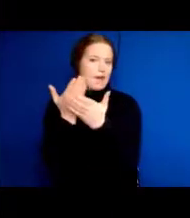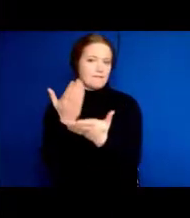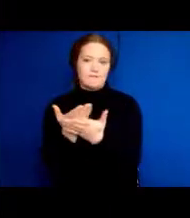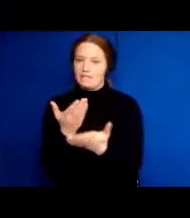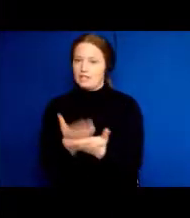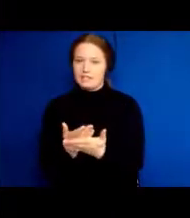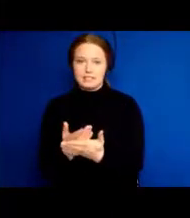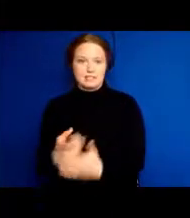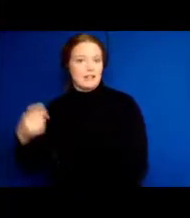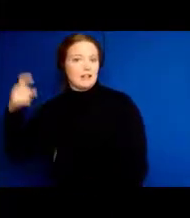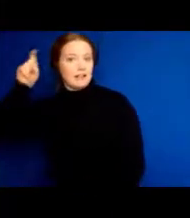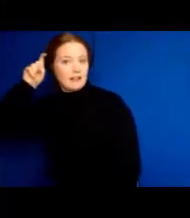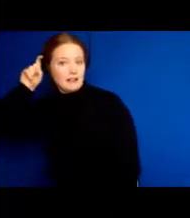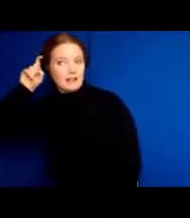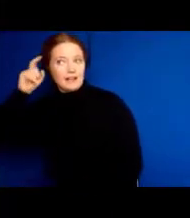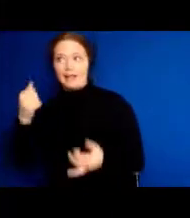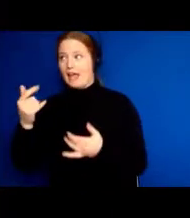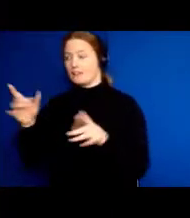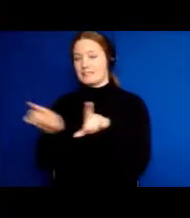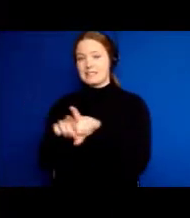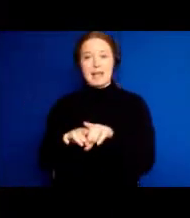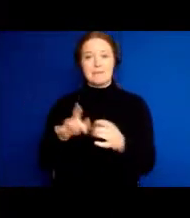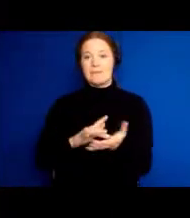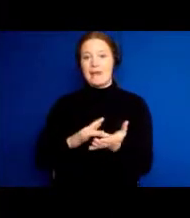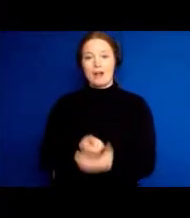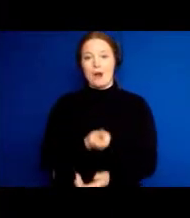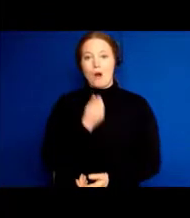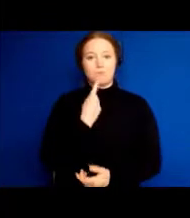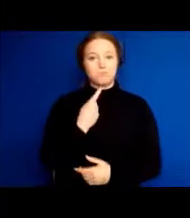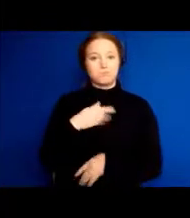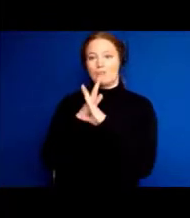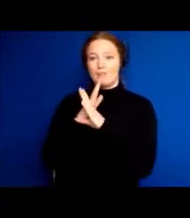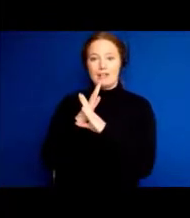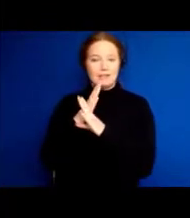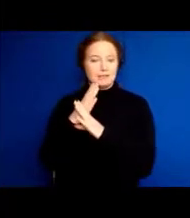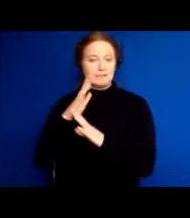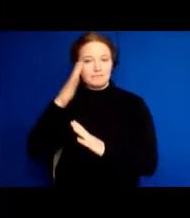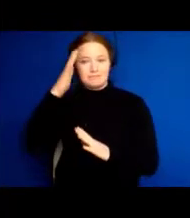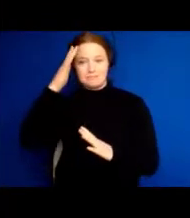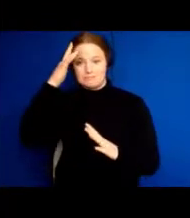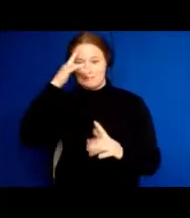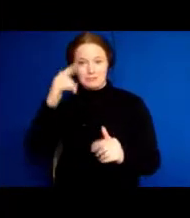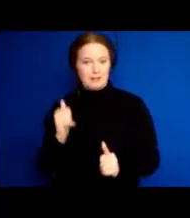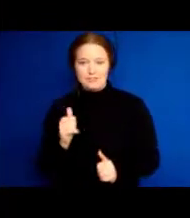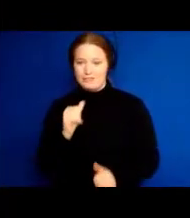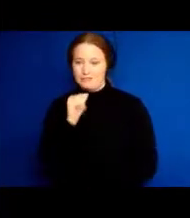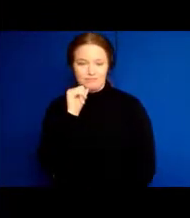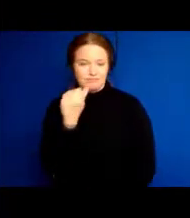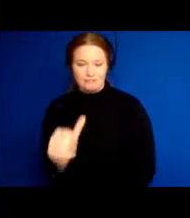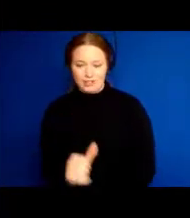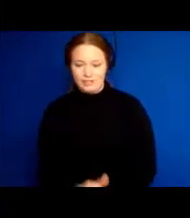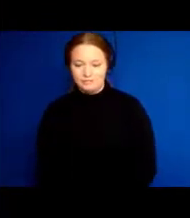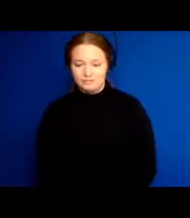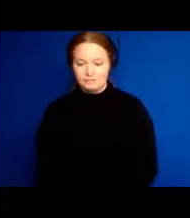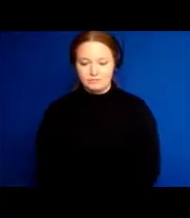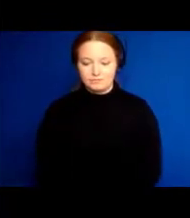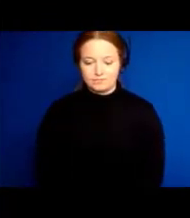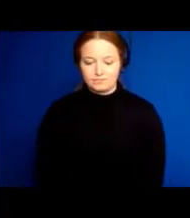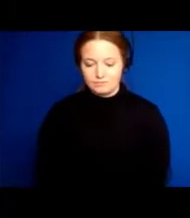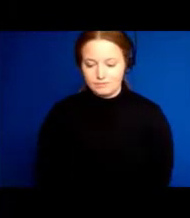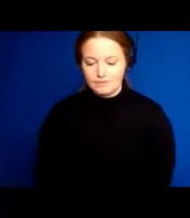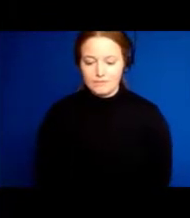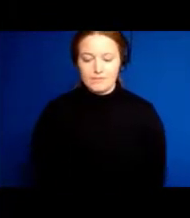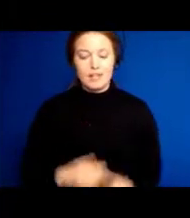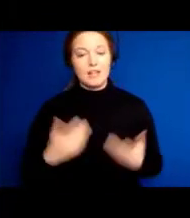a pill. It's not going to prevent dementia and it's not going to cure it. So having said that, what are our other